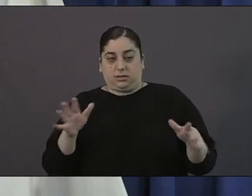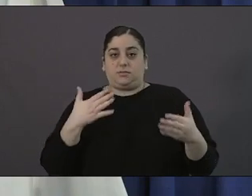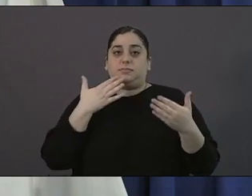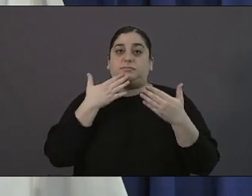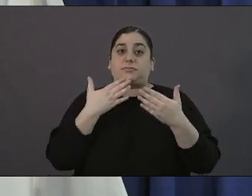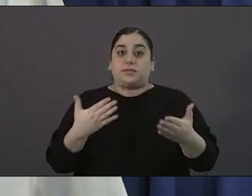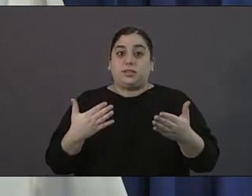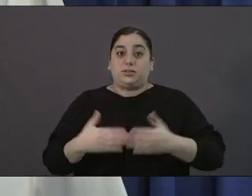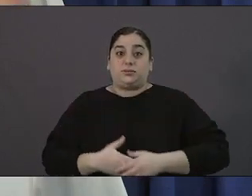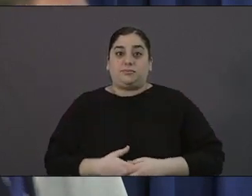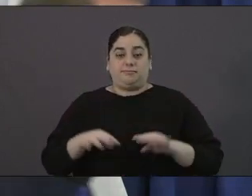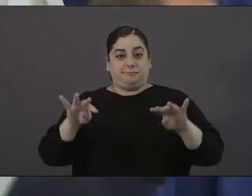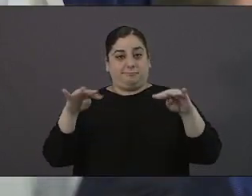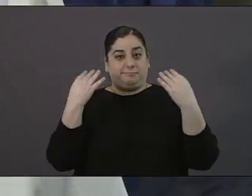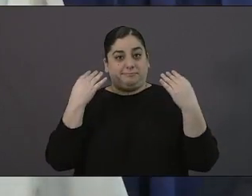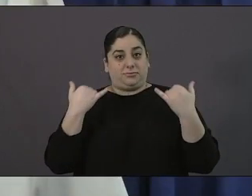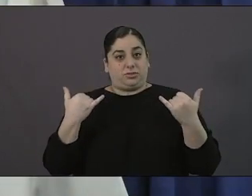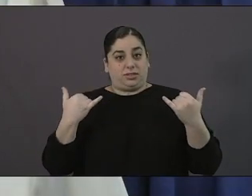thank you